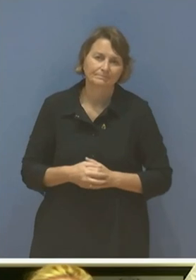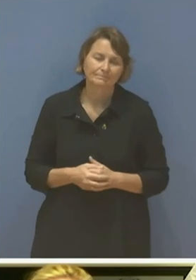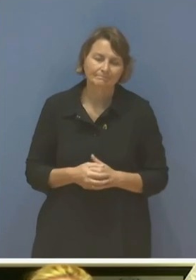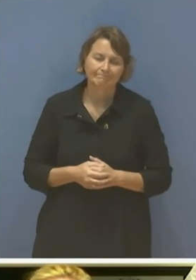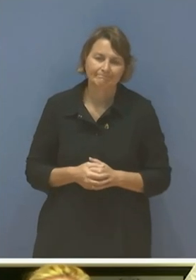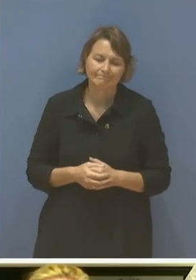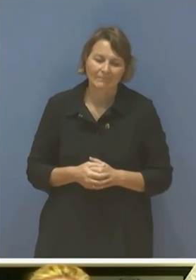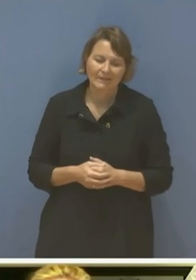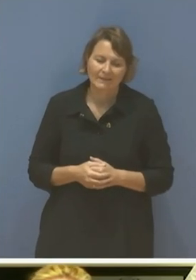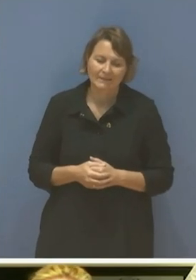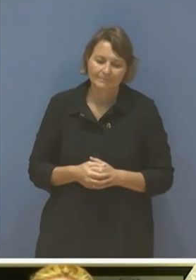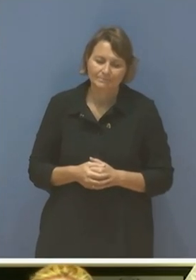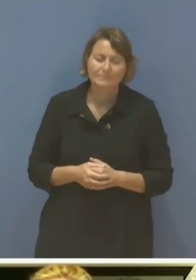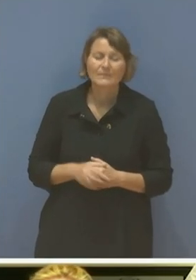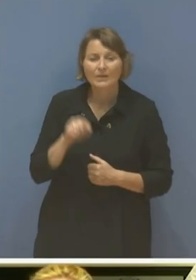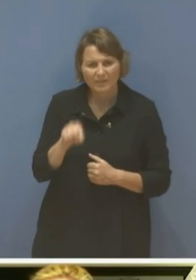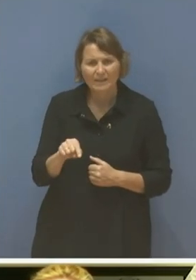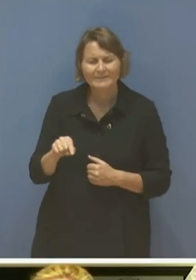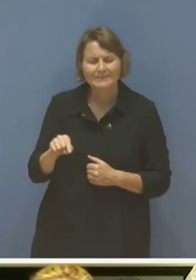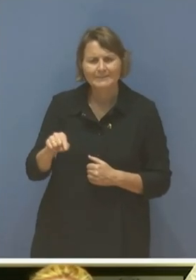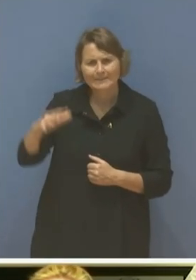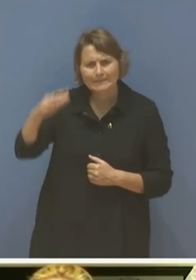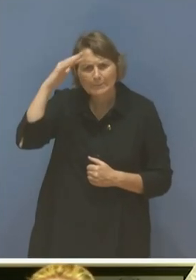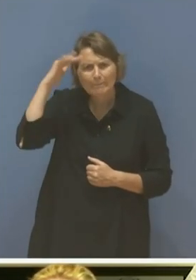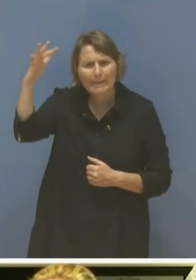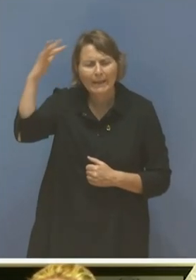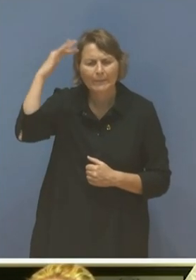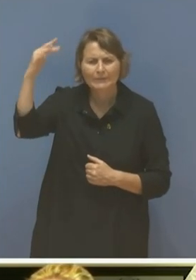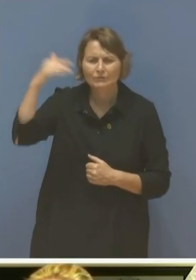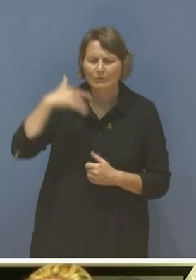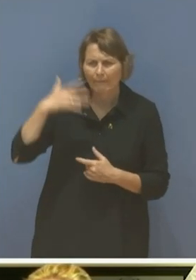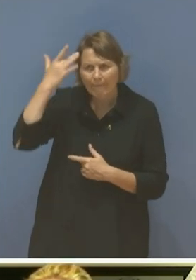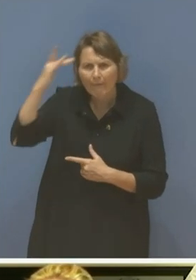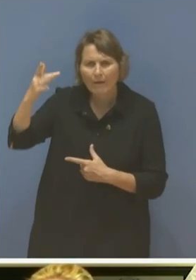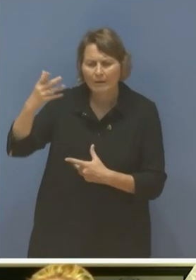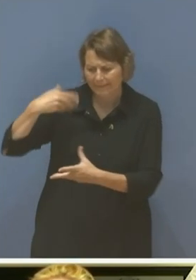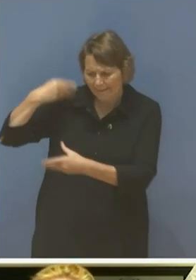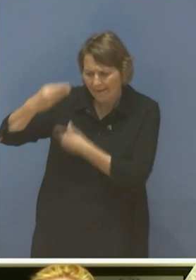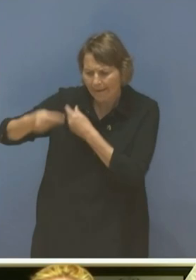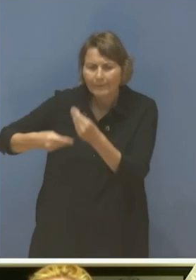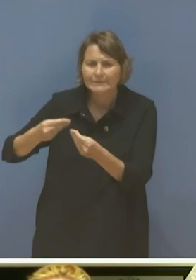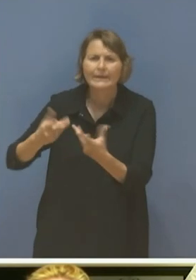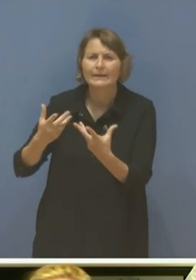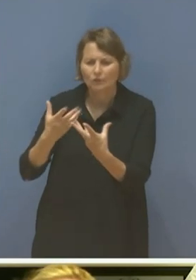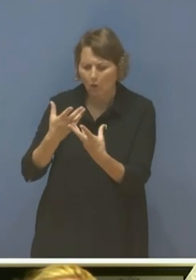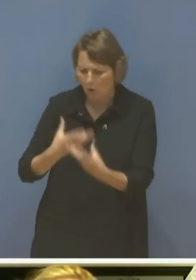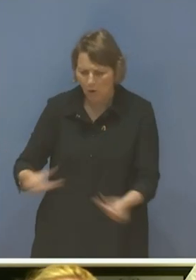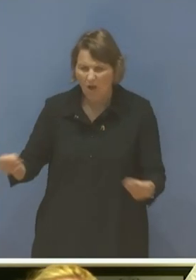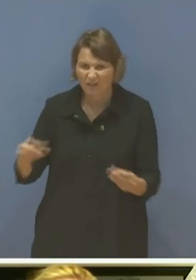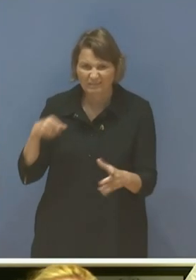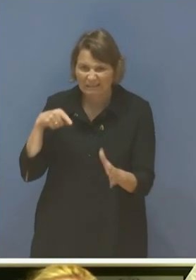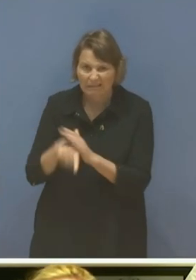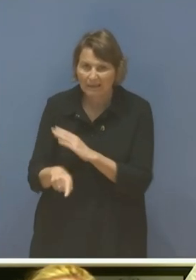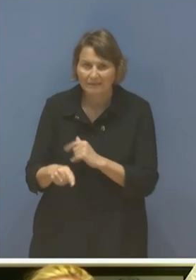Cultural and spiritual heritage has been destroyed since this war, and do you know why? Because Azerbaijan loves us and our territories. It considers us